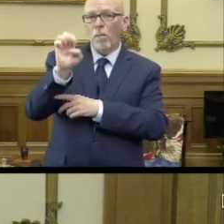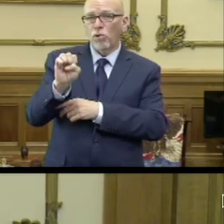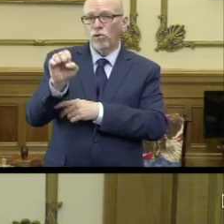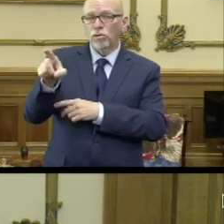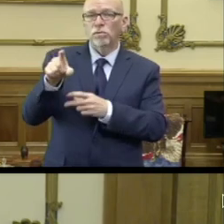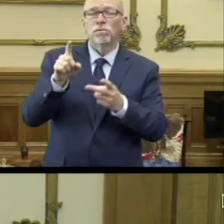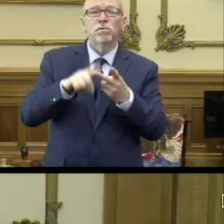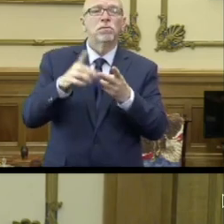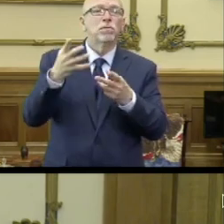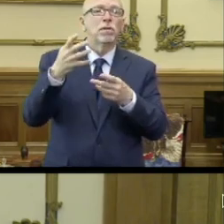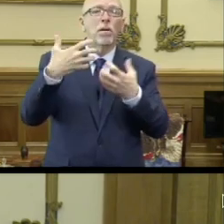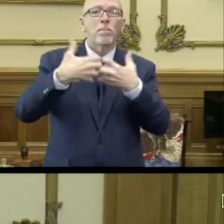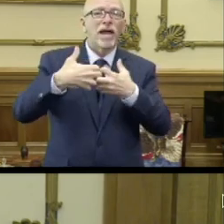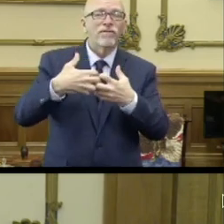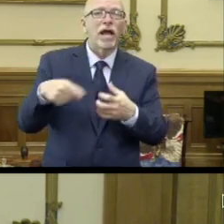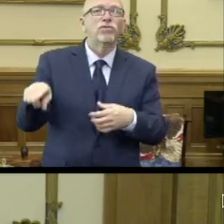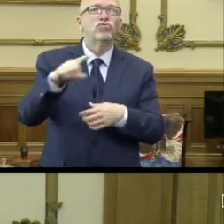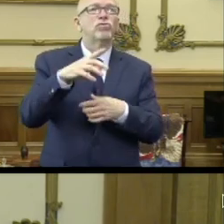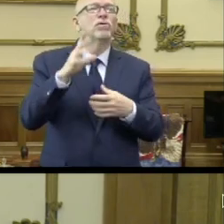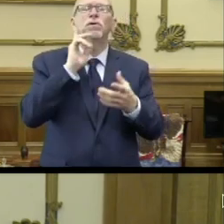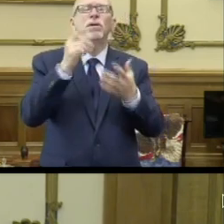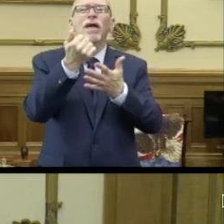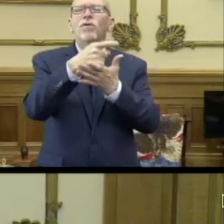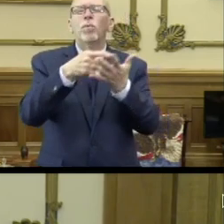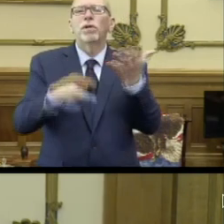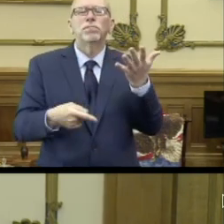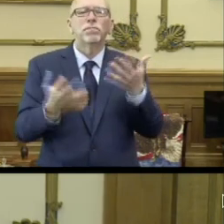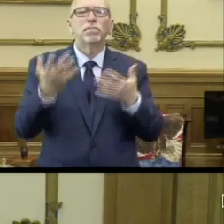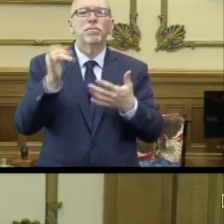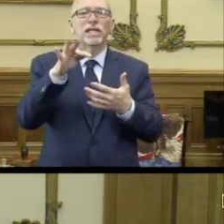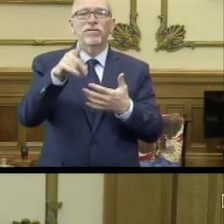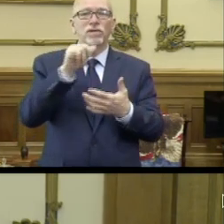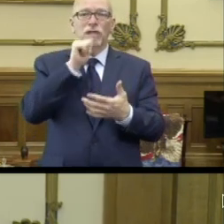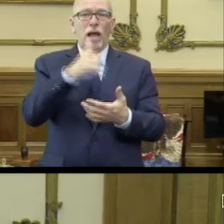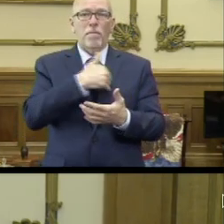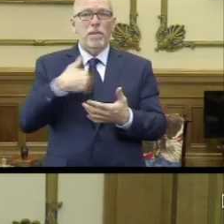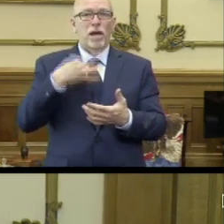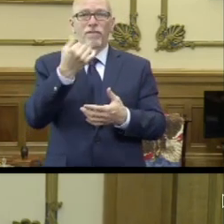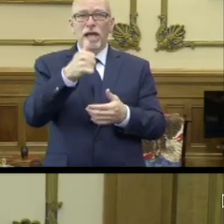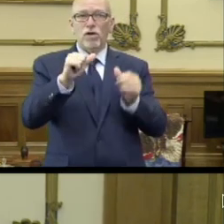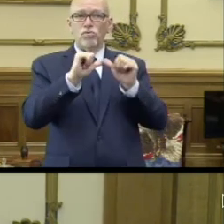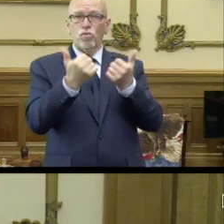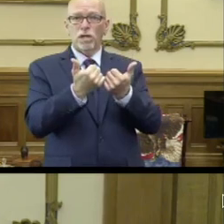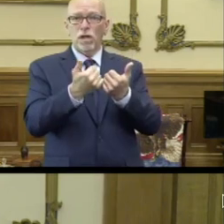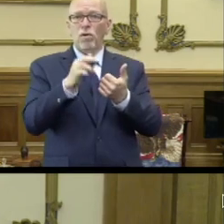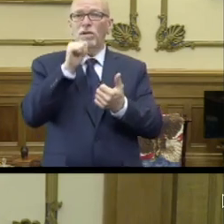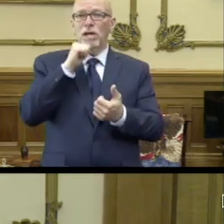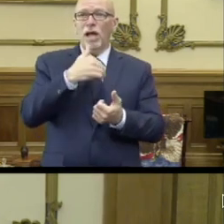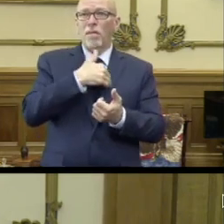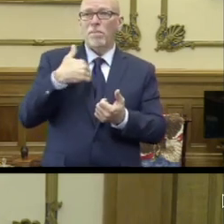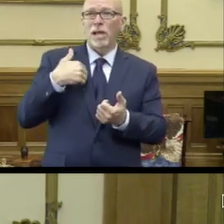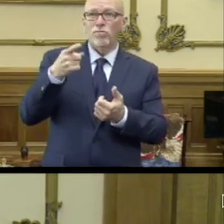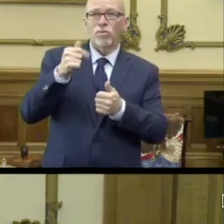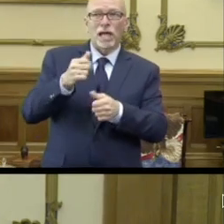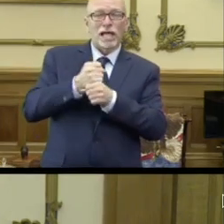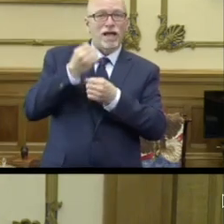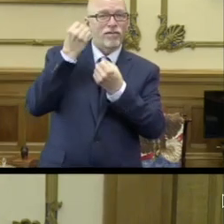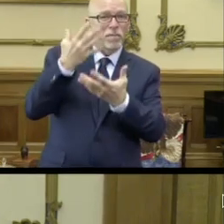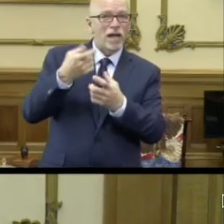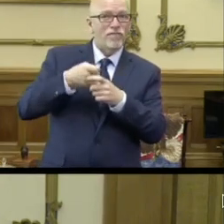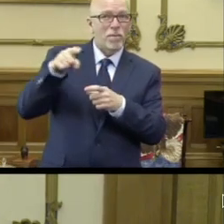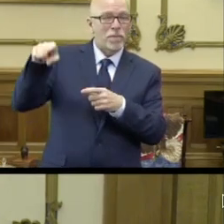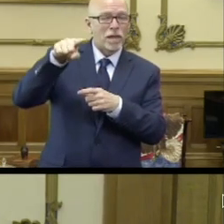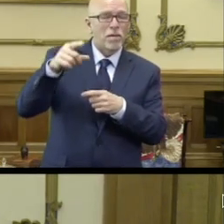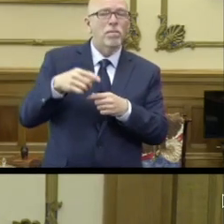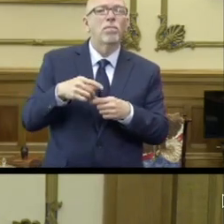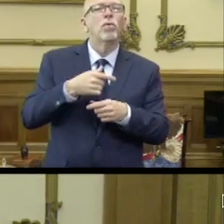NFIB, including the manufacturers. If you're not a member of a specific association or a member where you can get the information from them